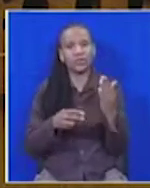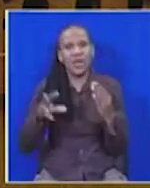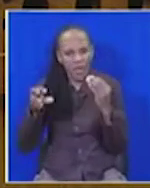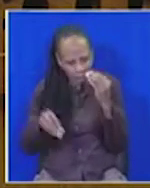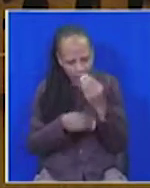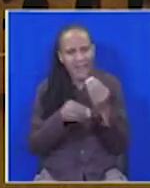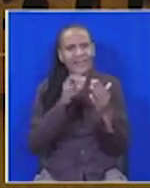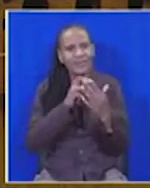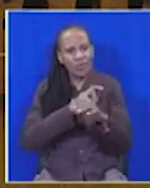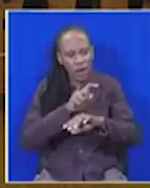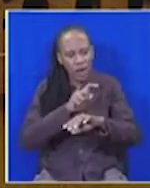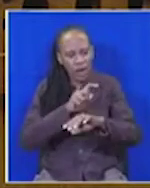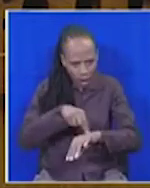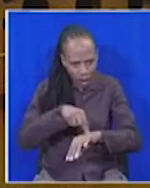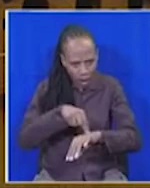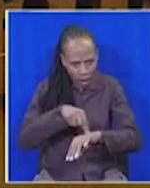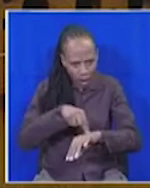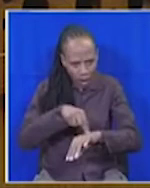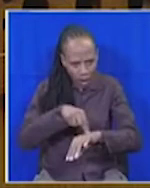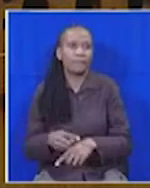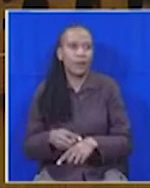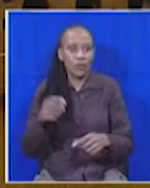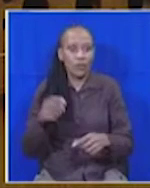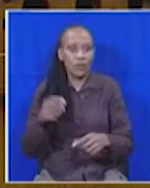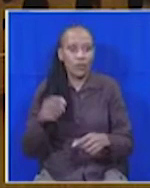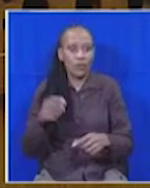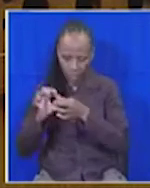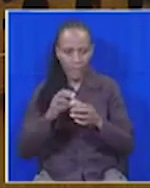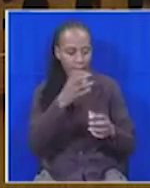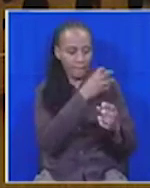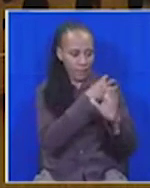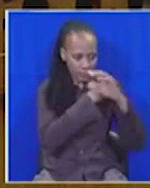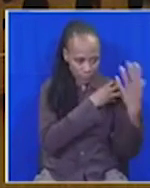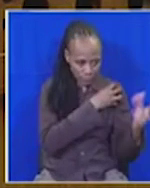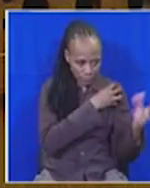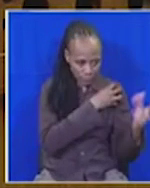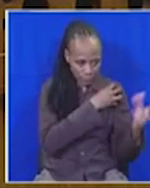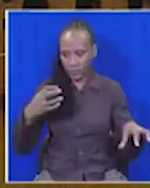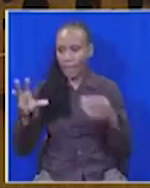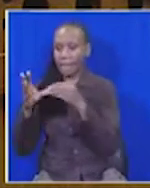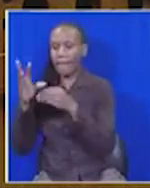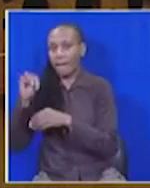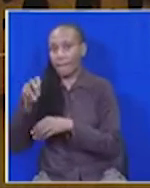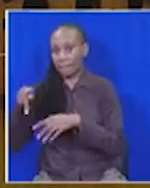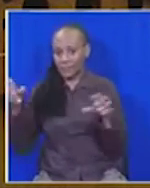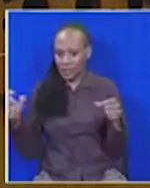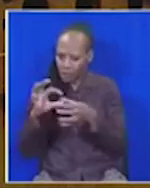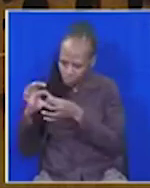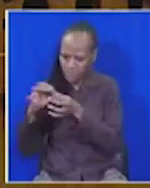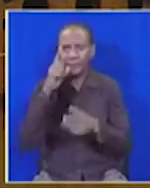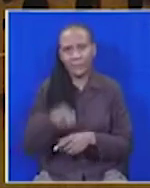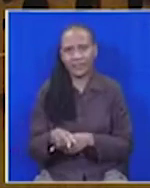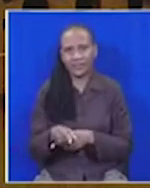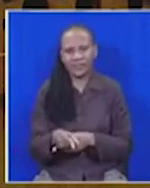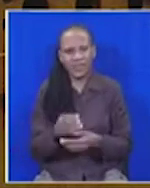doing. They should be a liaison between a ministry and members of Parliament, but very few of them, if any,